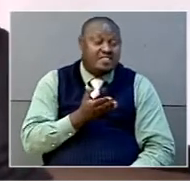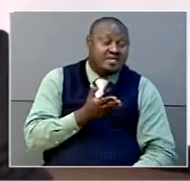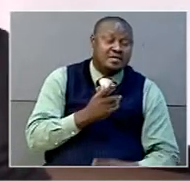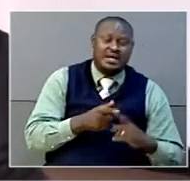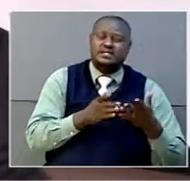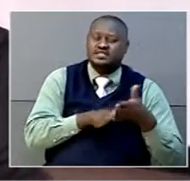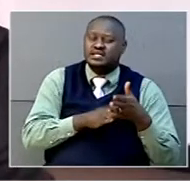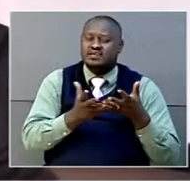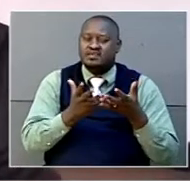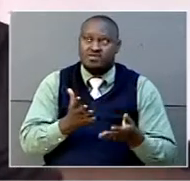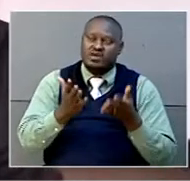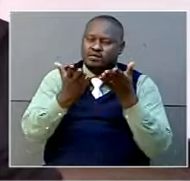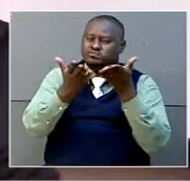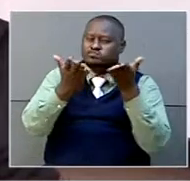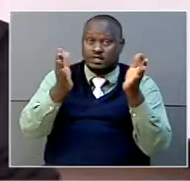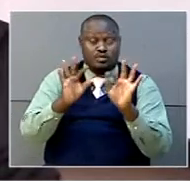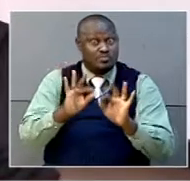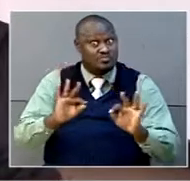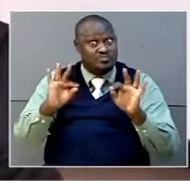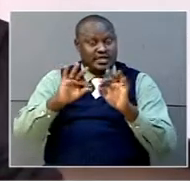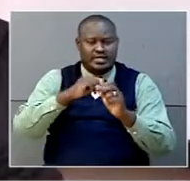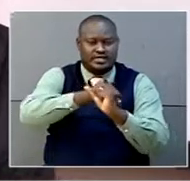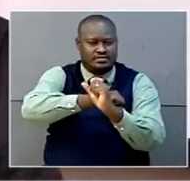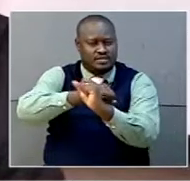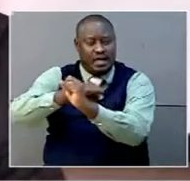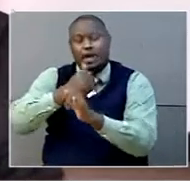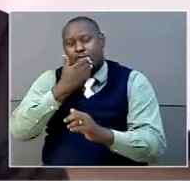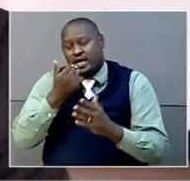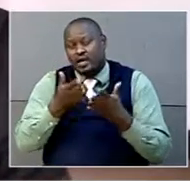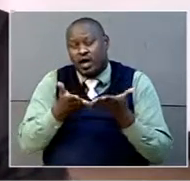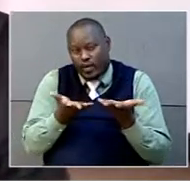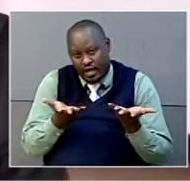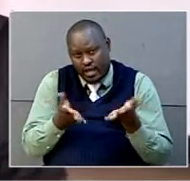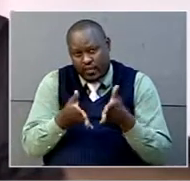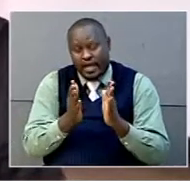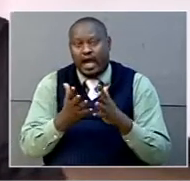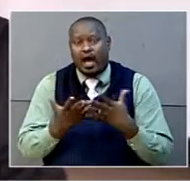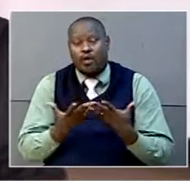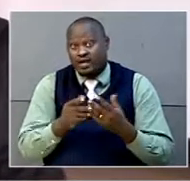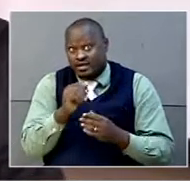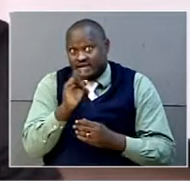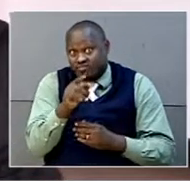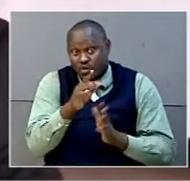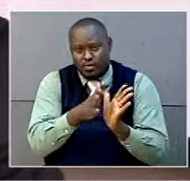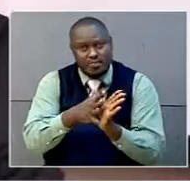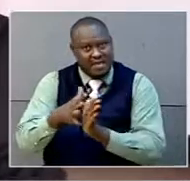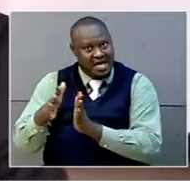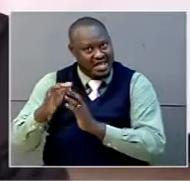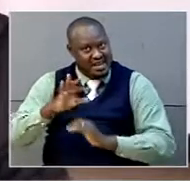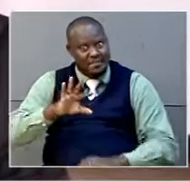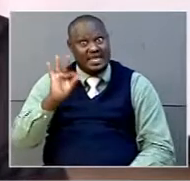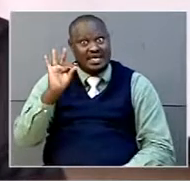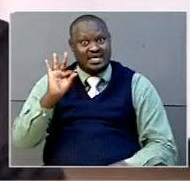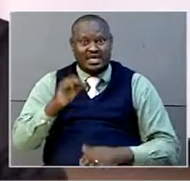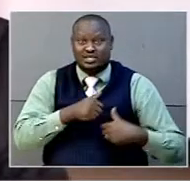must make sure we don't propagate it. And the best way to do is during the time when you are making a choice